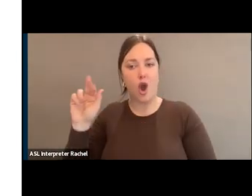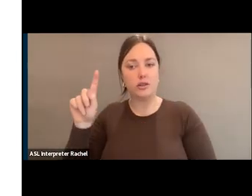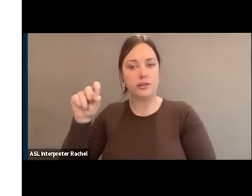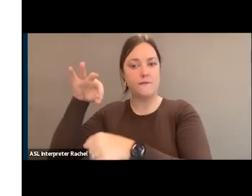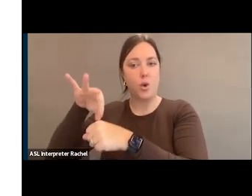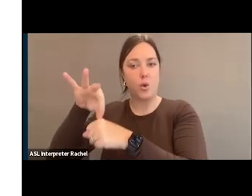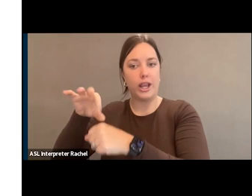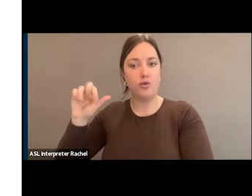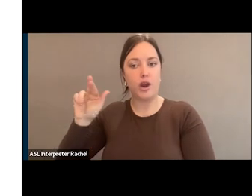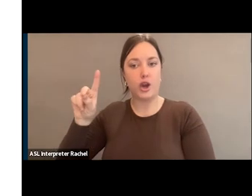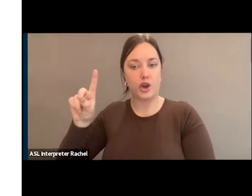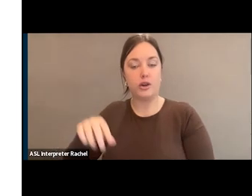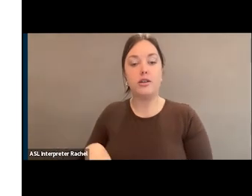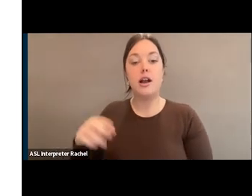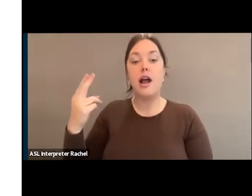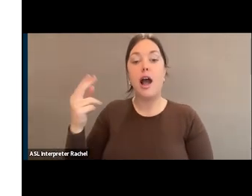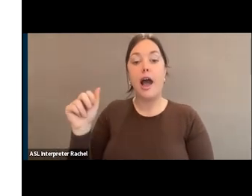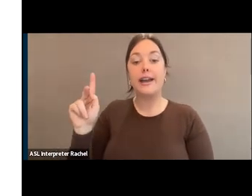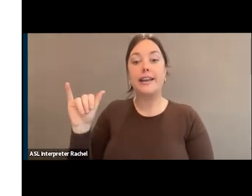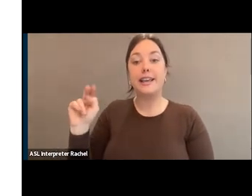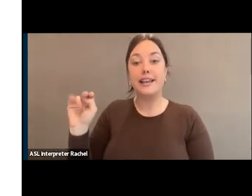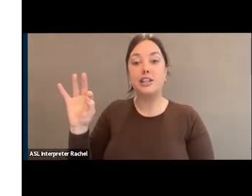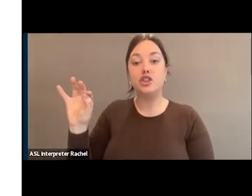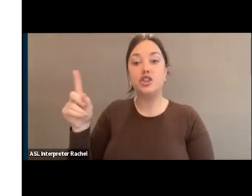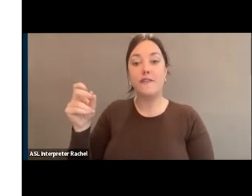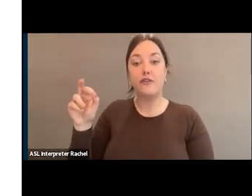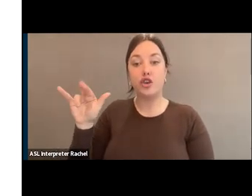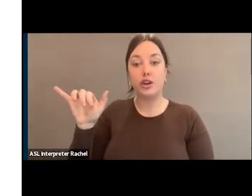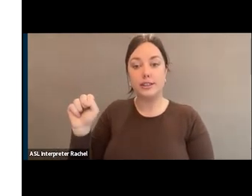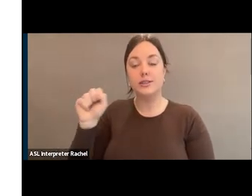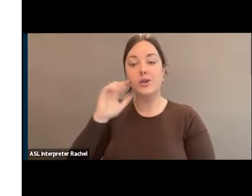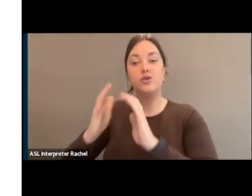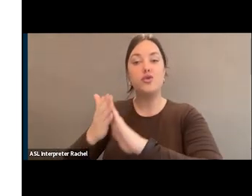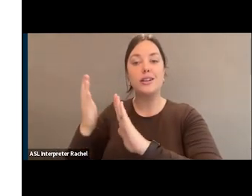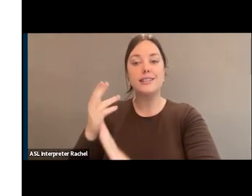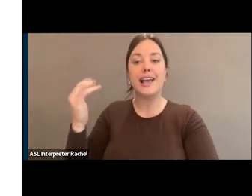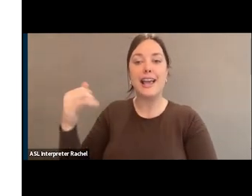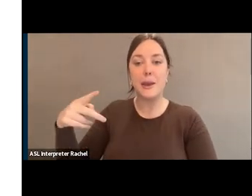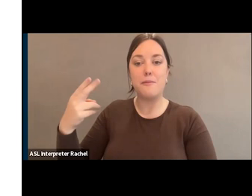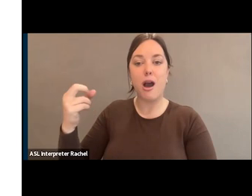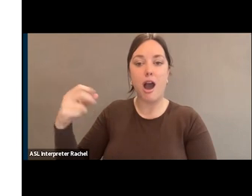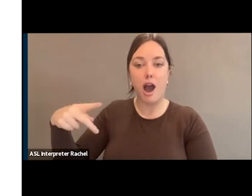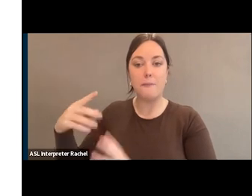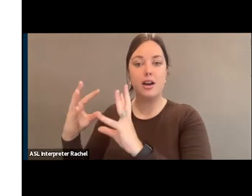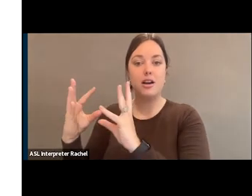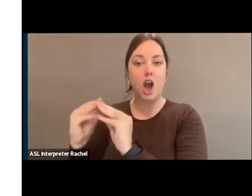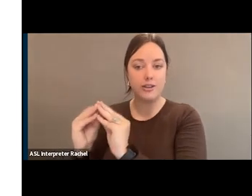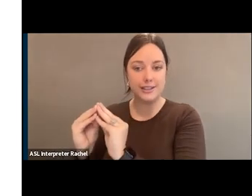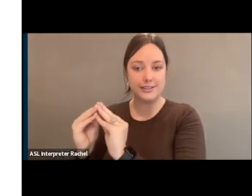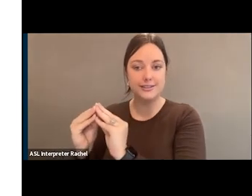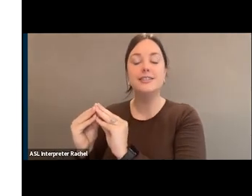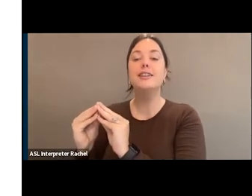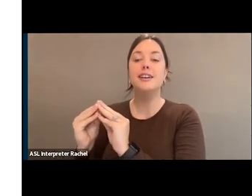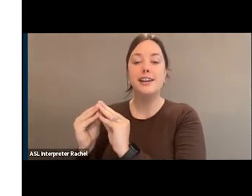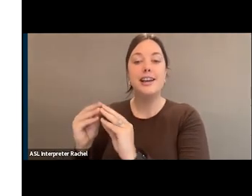Hakeem Jeffries runs a hip hop caucus, which is very cool. He runs a, he does a hip hop